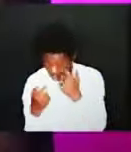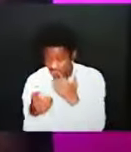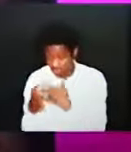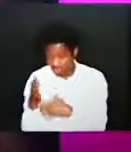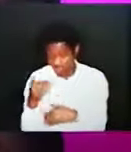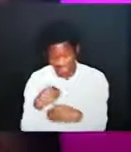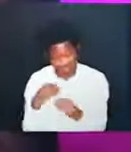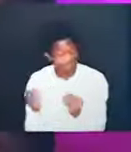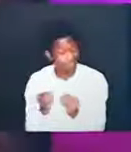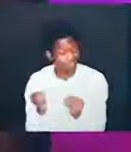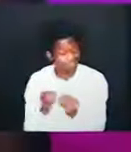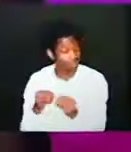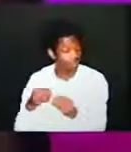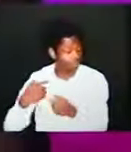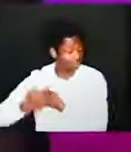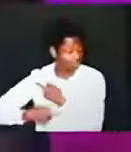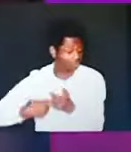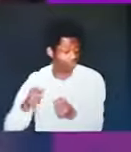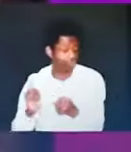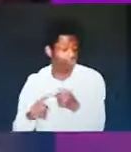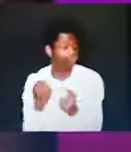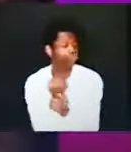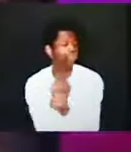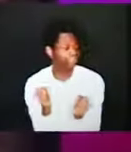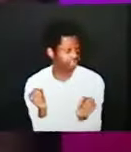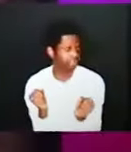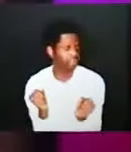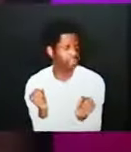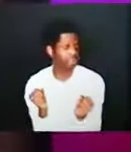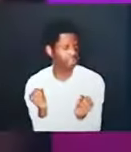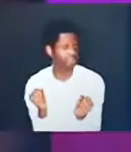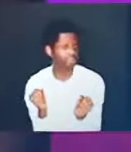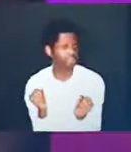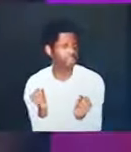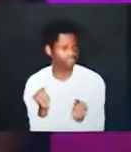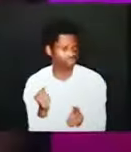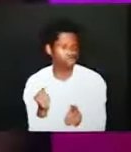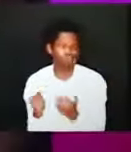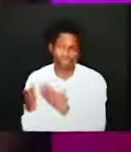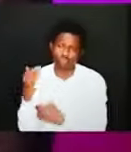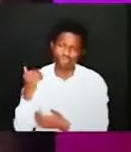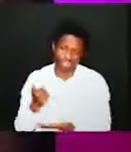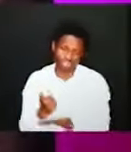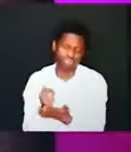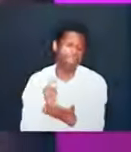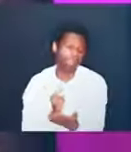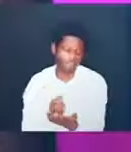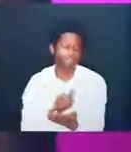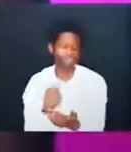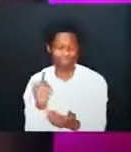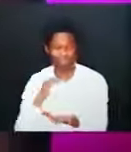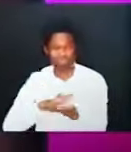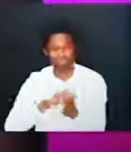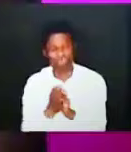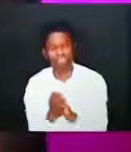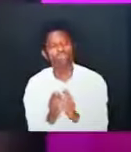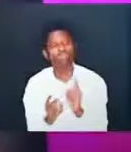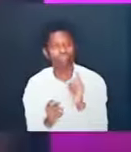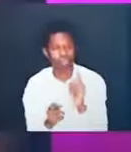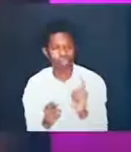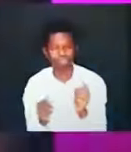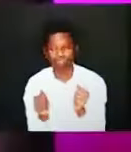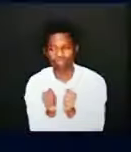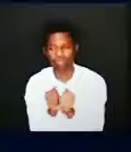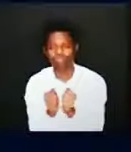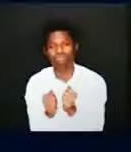redeeming grace we who were dead in our transgressions have been one made